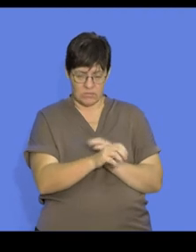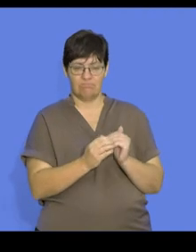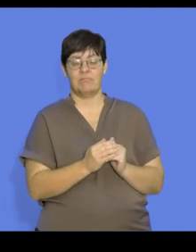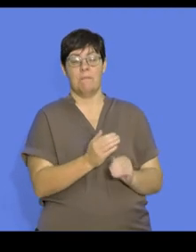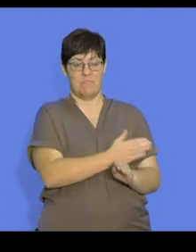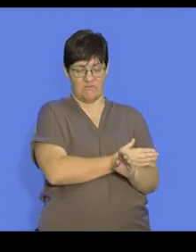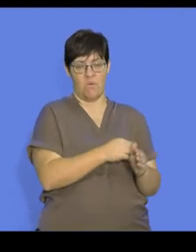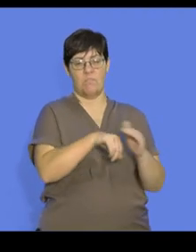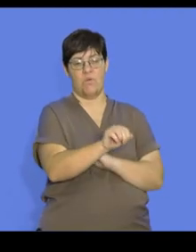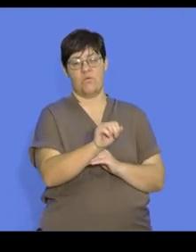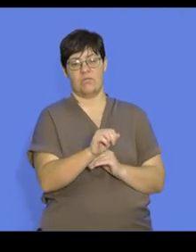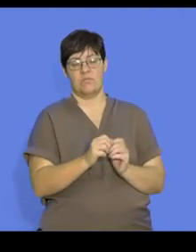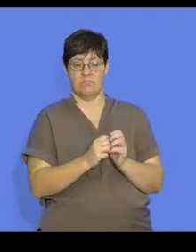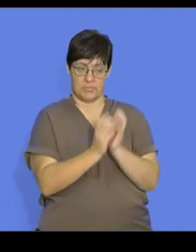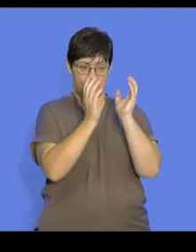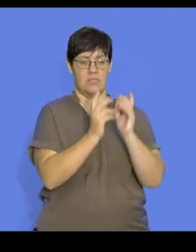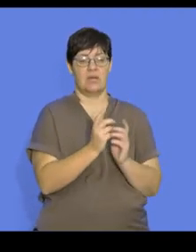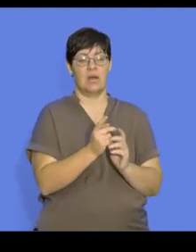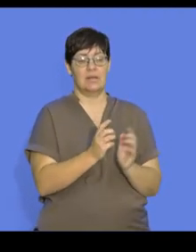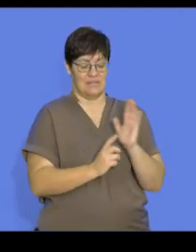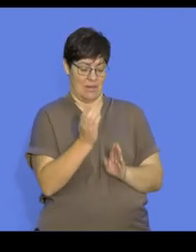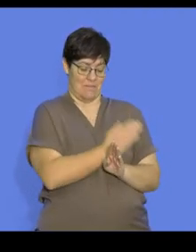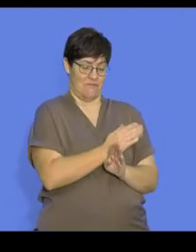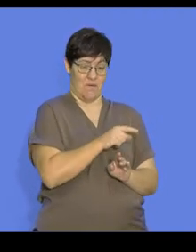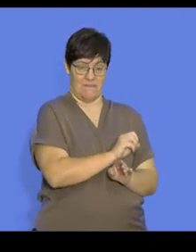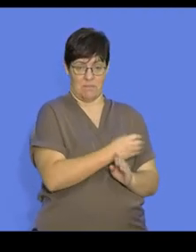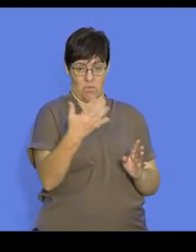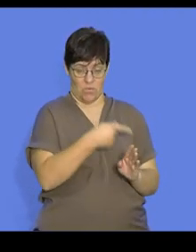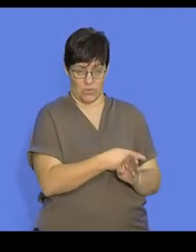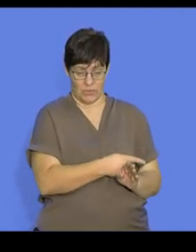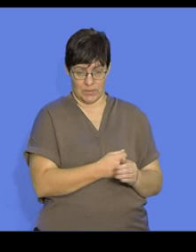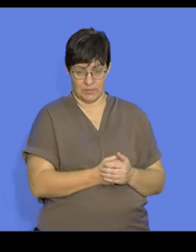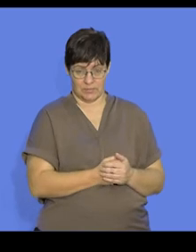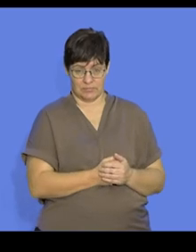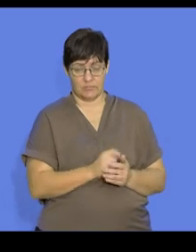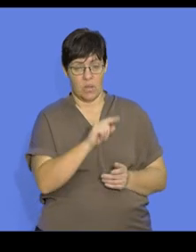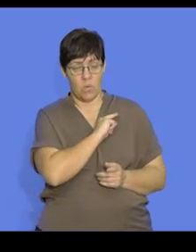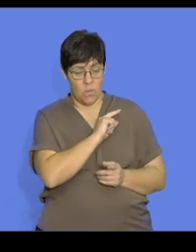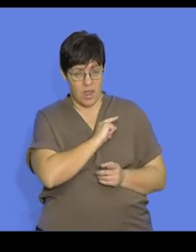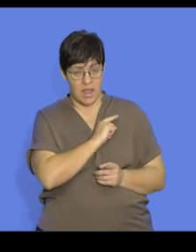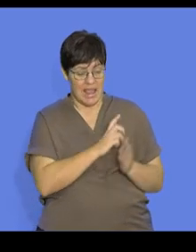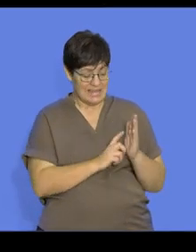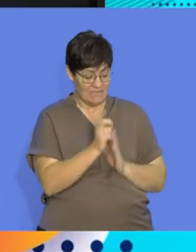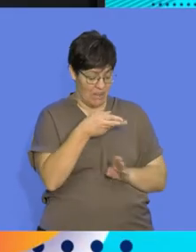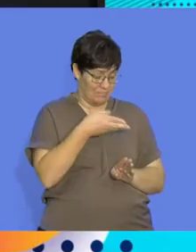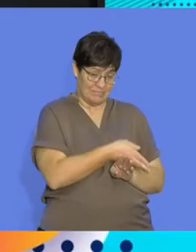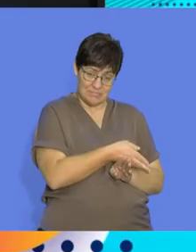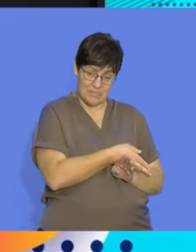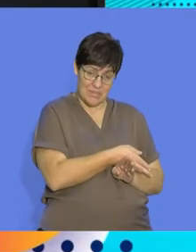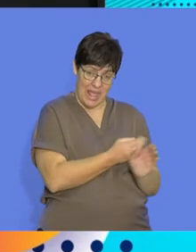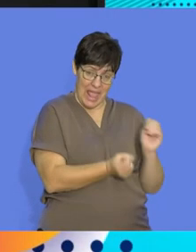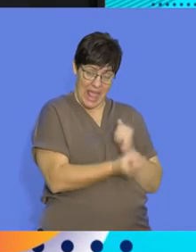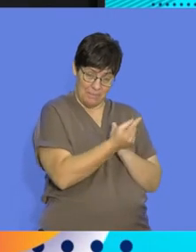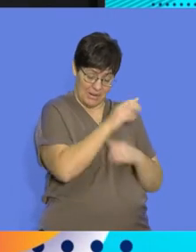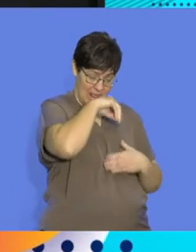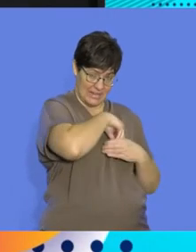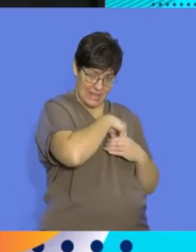before being born or hatched. So we find that in precocial development, because of the extent of development that is within the